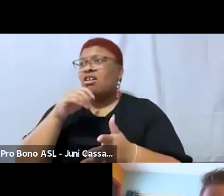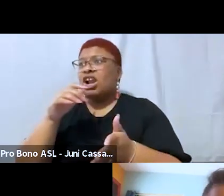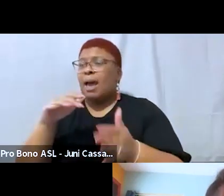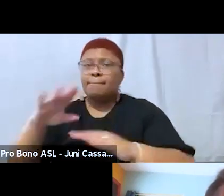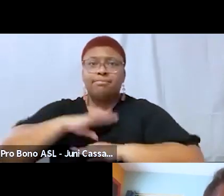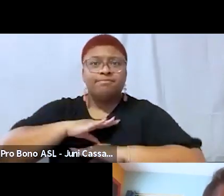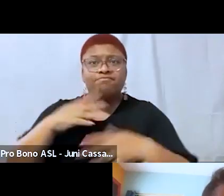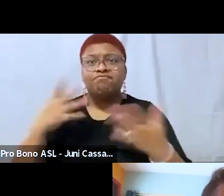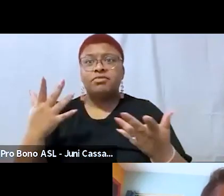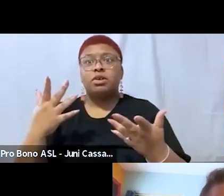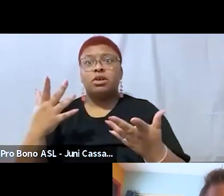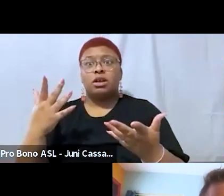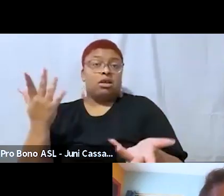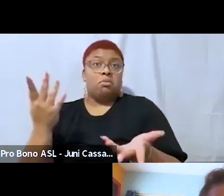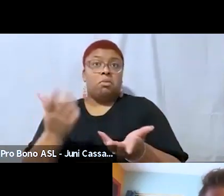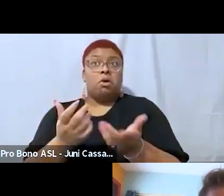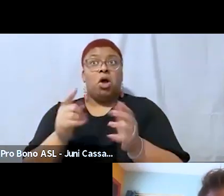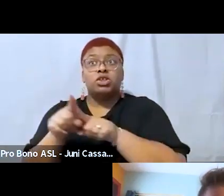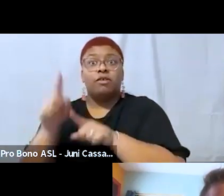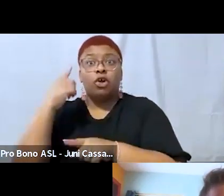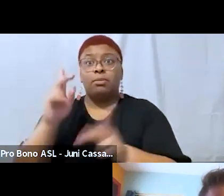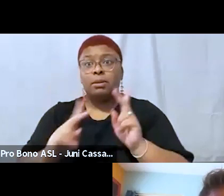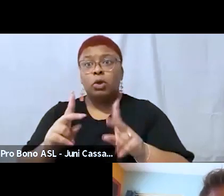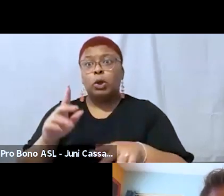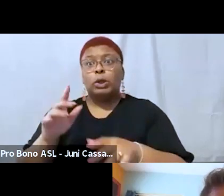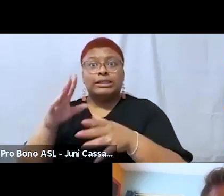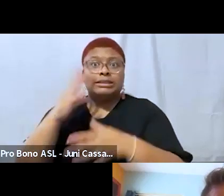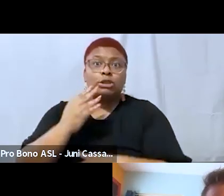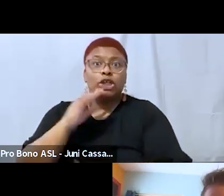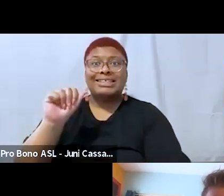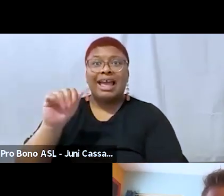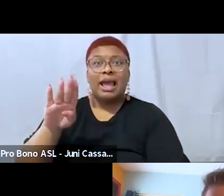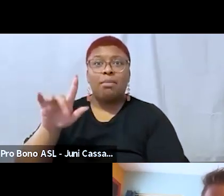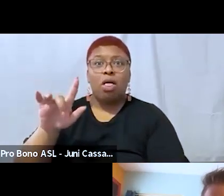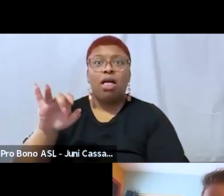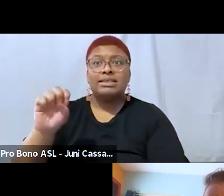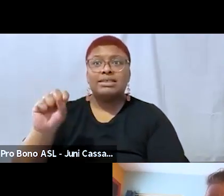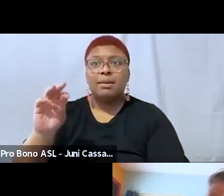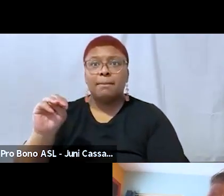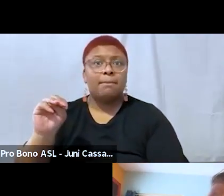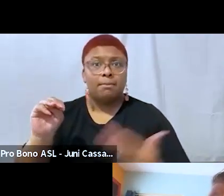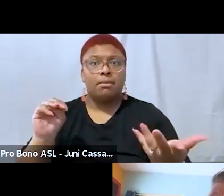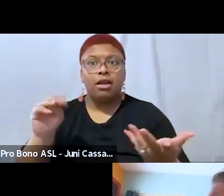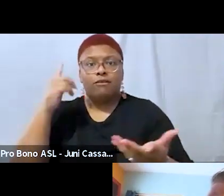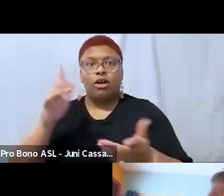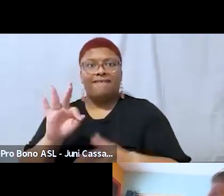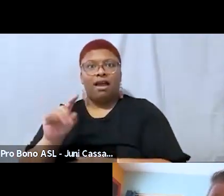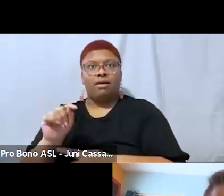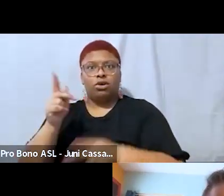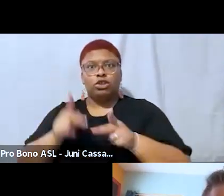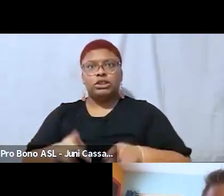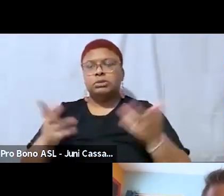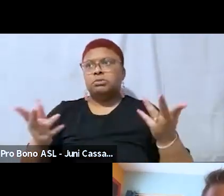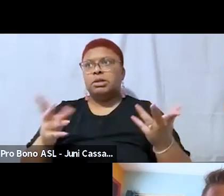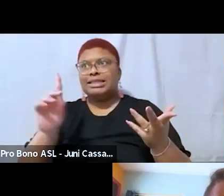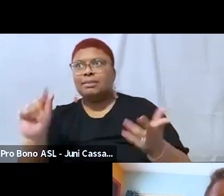for it's partly for people who experience ableism as a fat person disability and ableism um you know